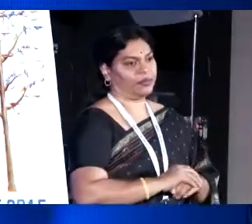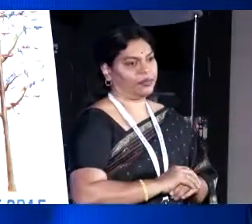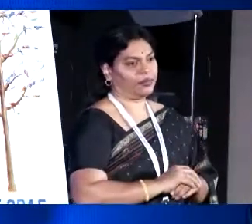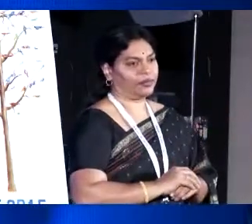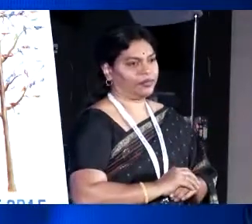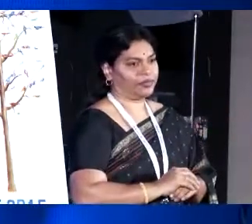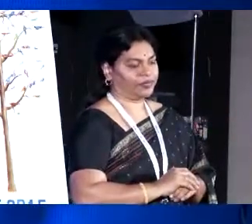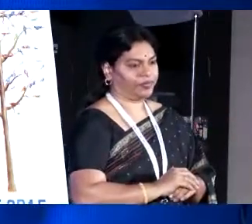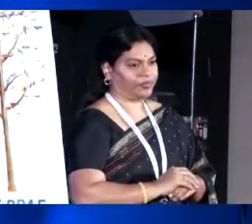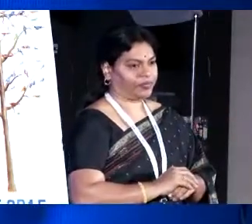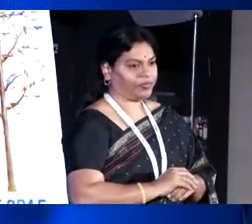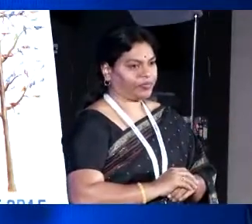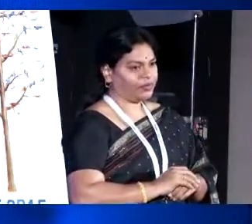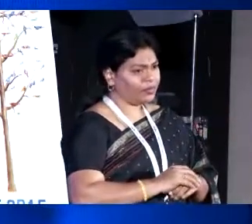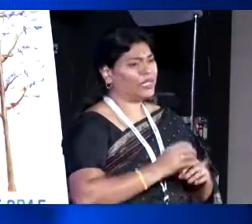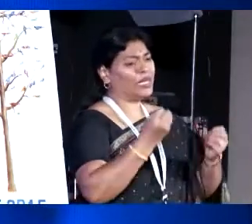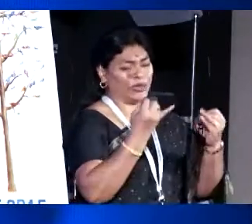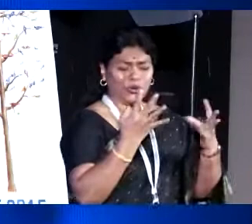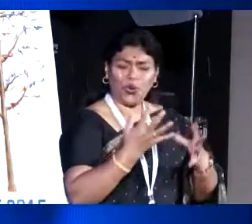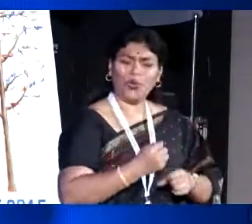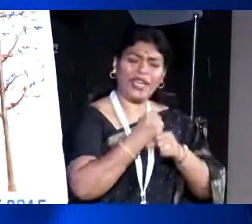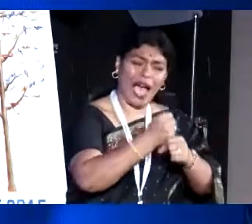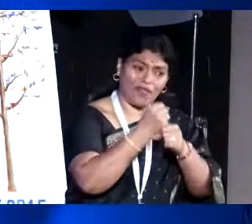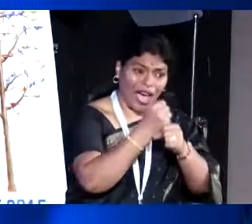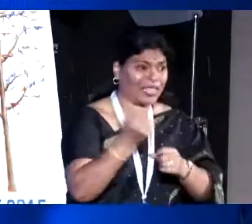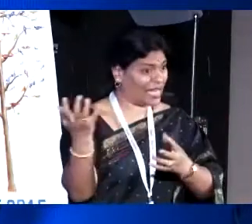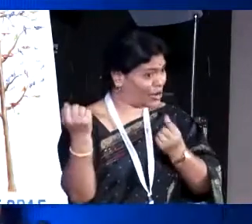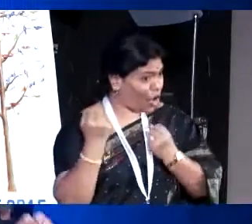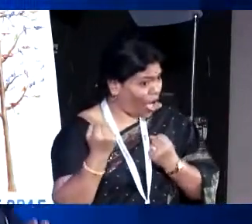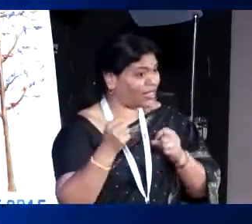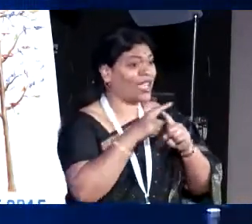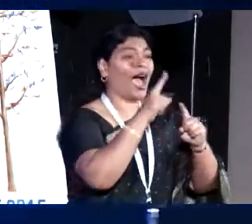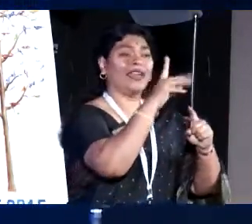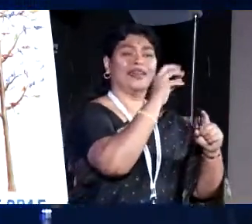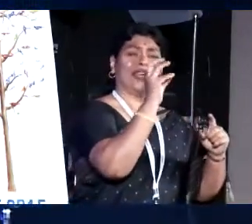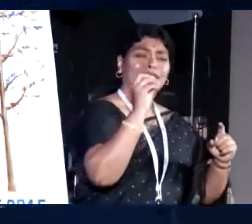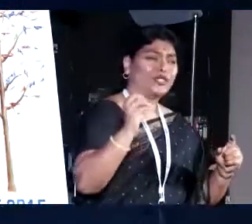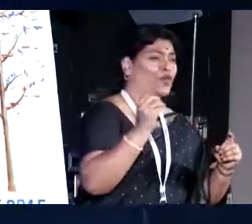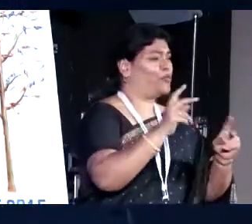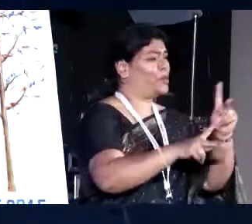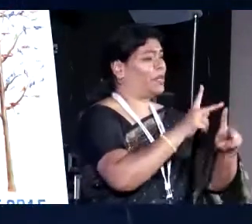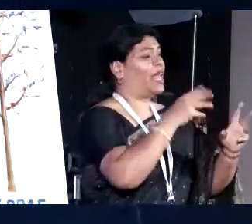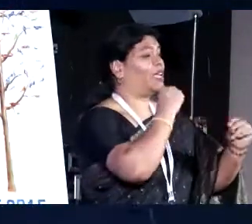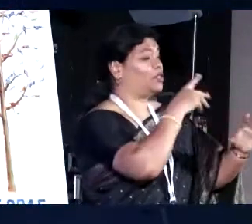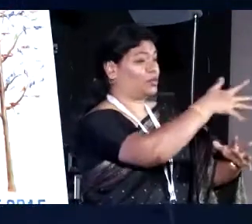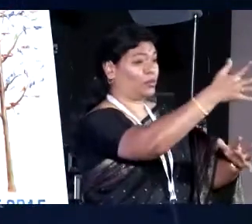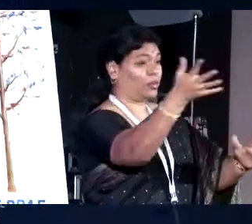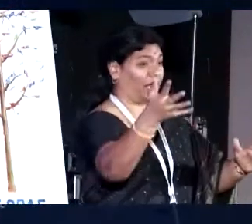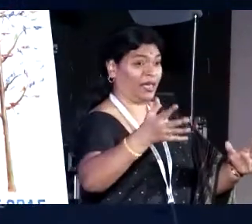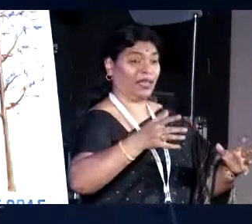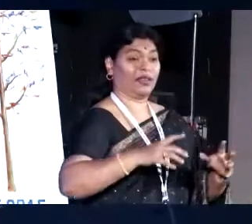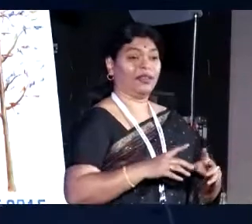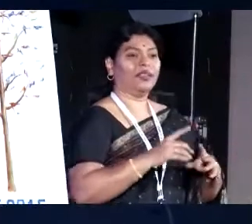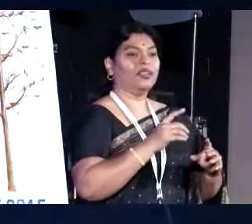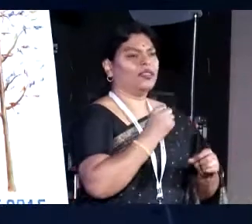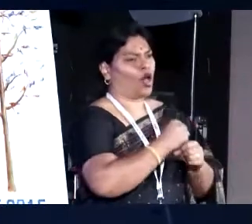Despite the fact that you have got the best possible awards, recognitions, so many hundreds and hundreds of forums, we have bespoke in clothing, neither the